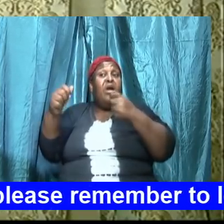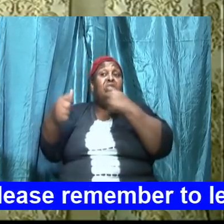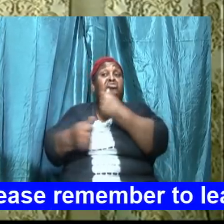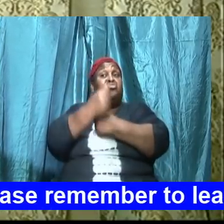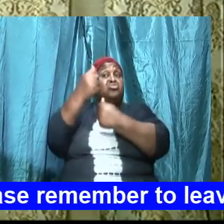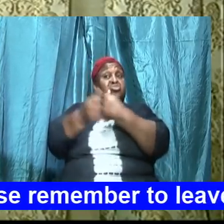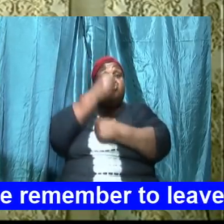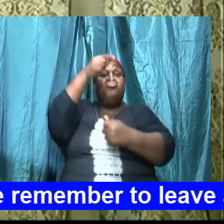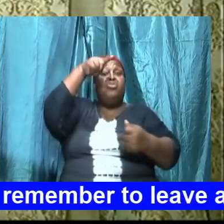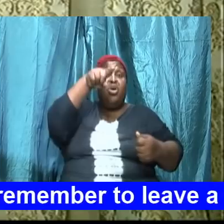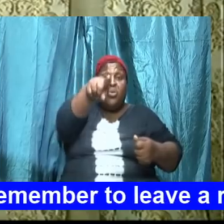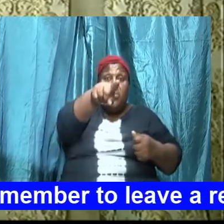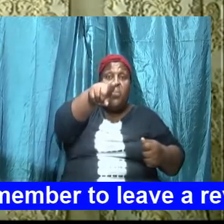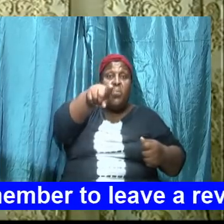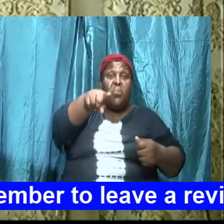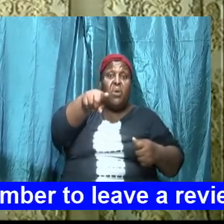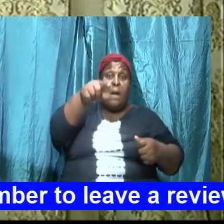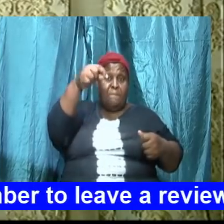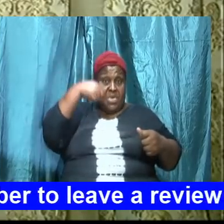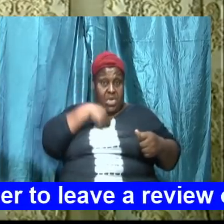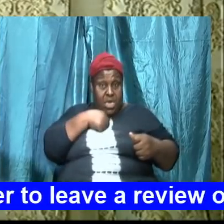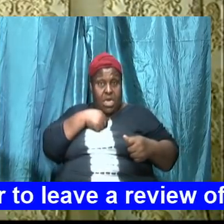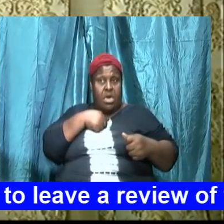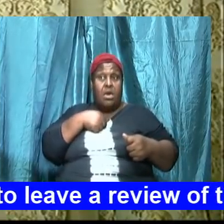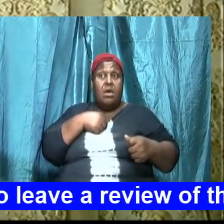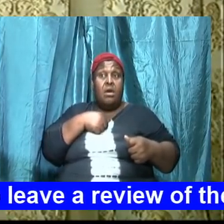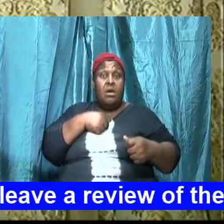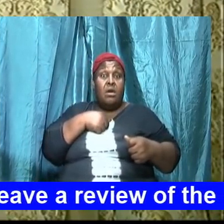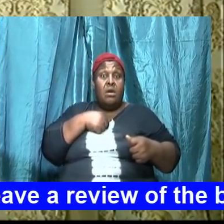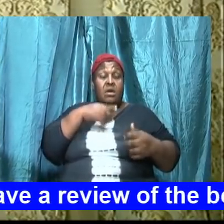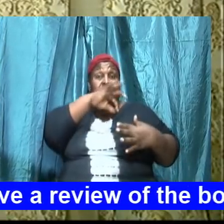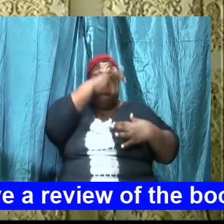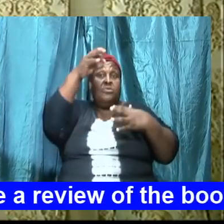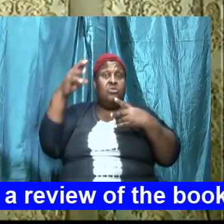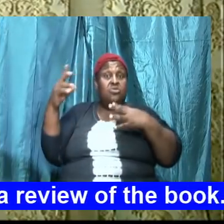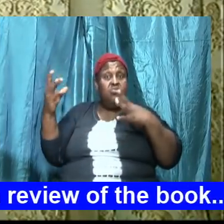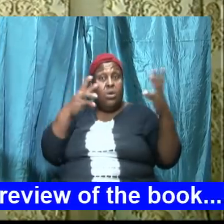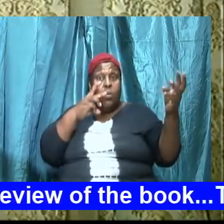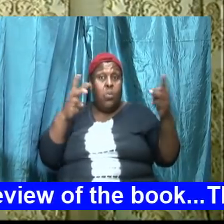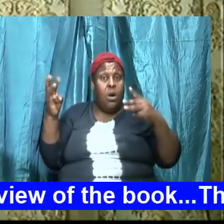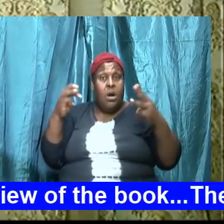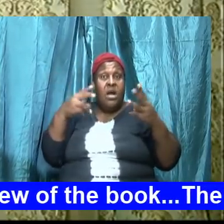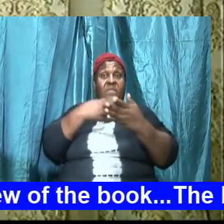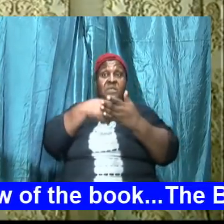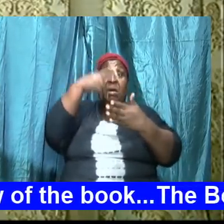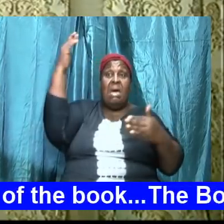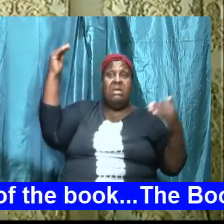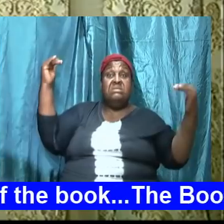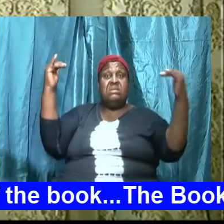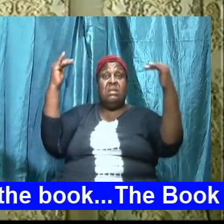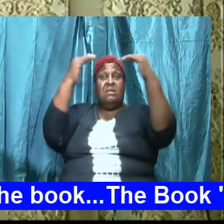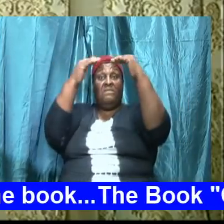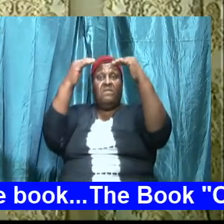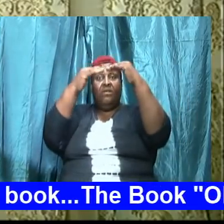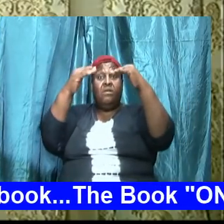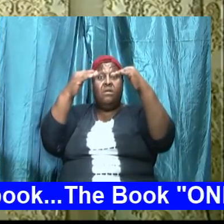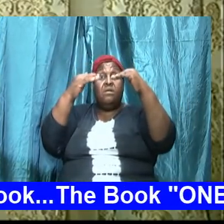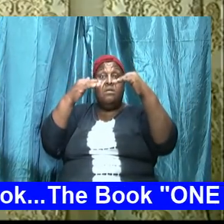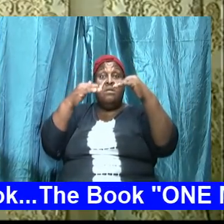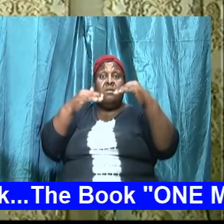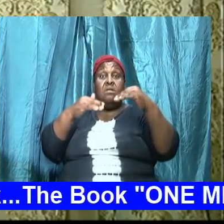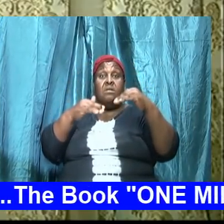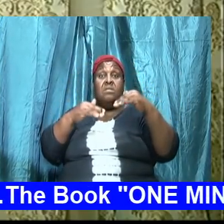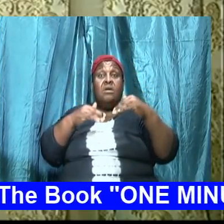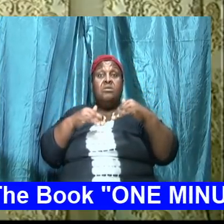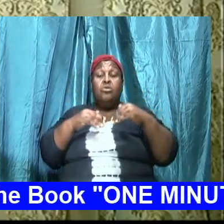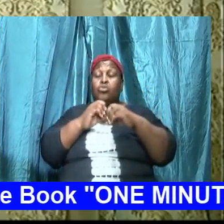a lot of saints is warfare spiritual warfare at the highest level that distracts us from the thing